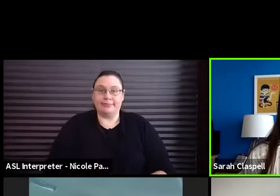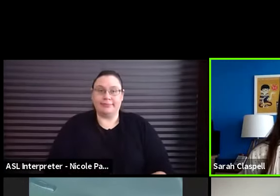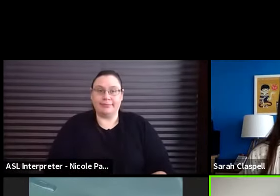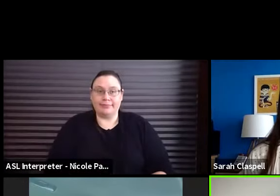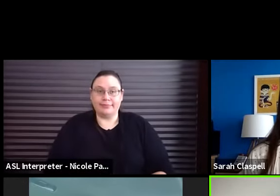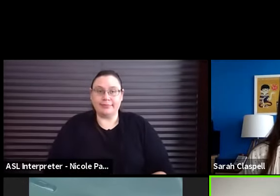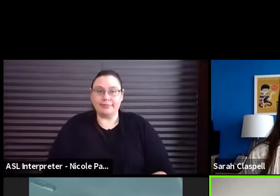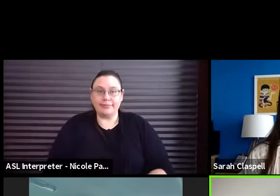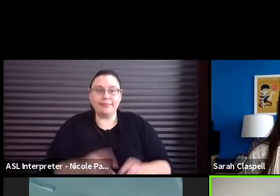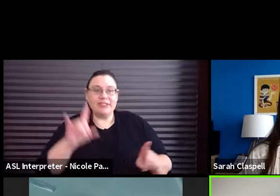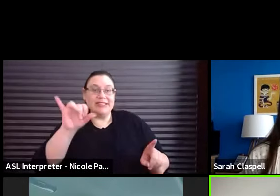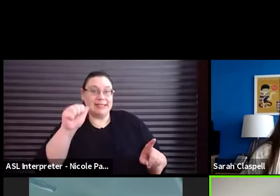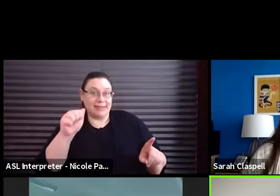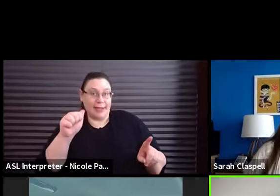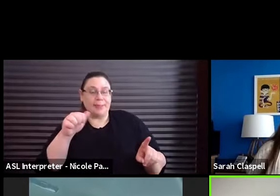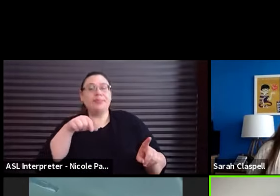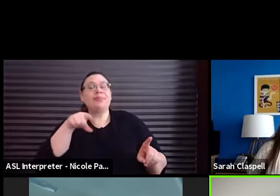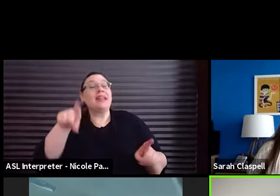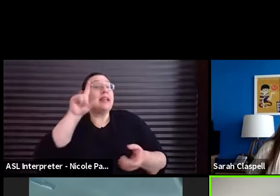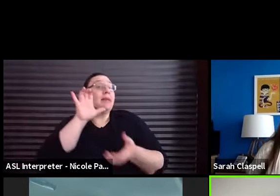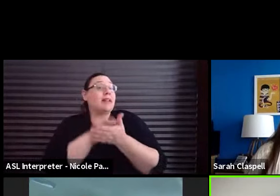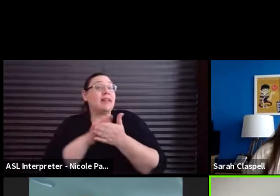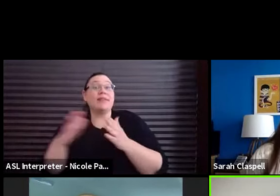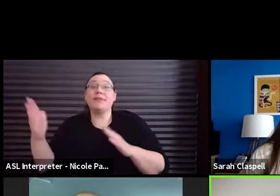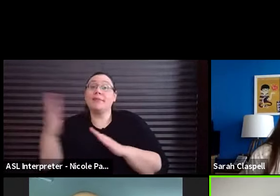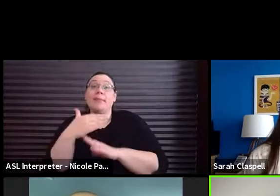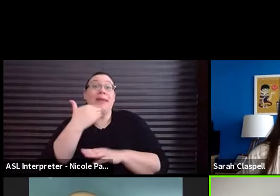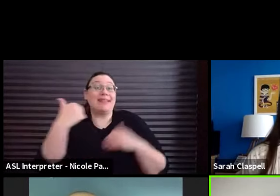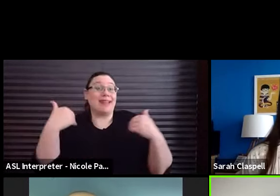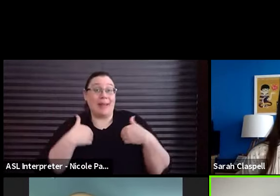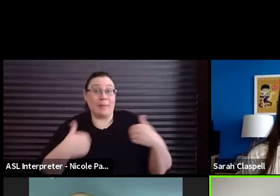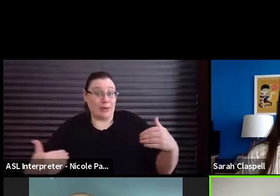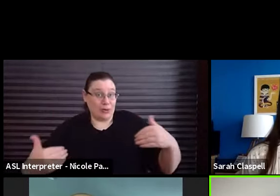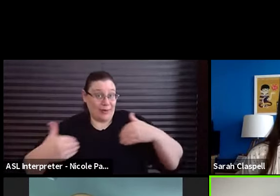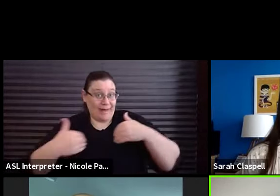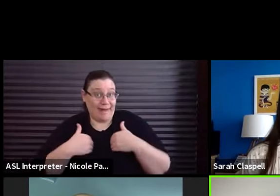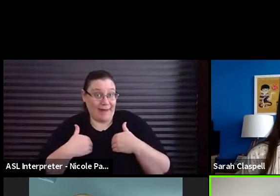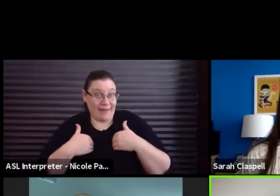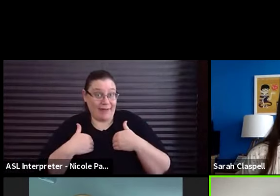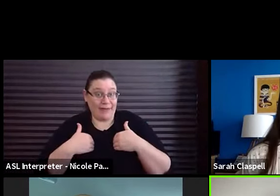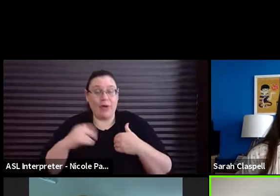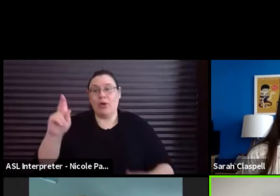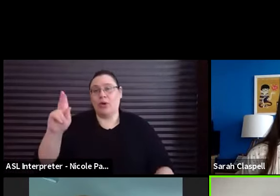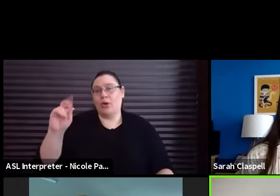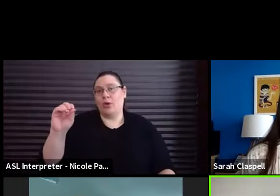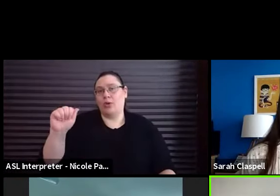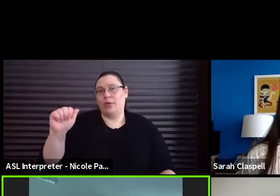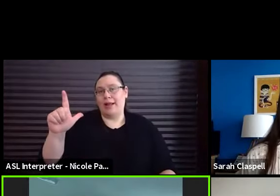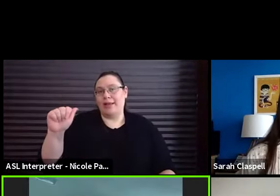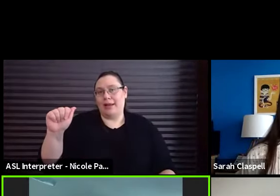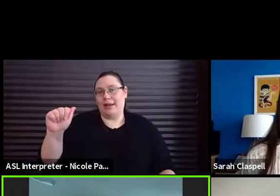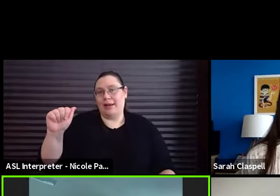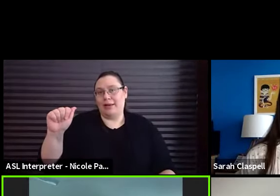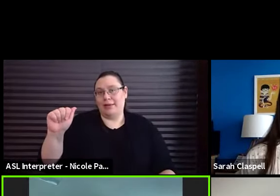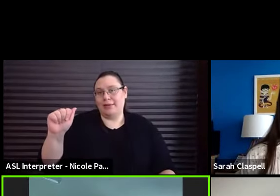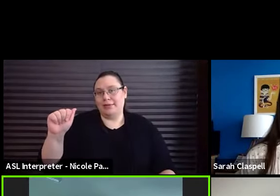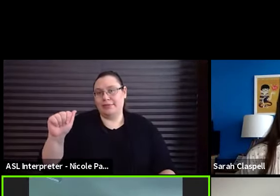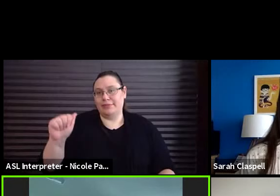Brent believes that the best animal to have is a koala. Yeah.